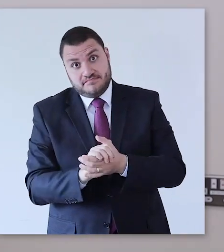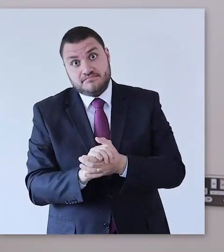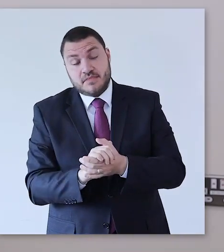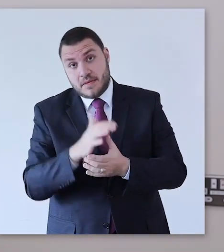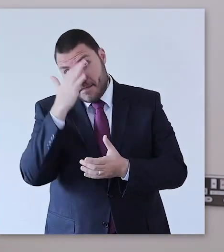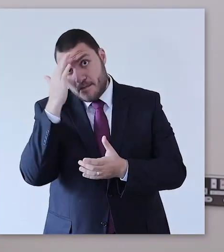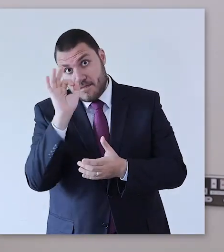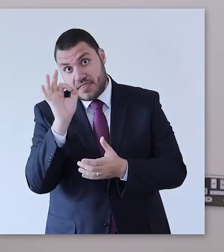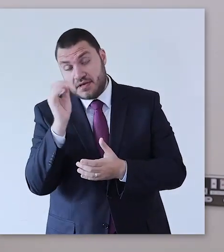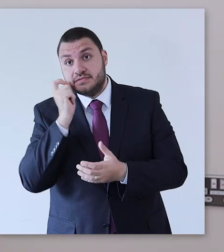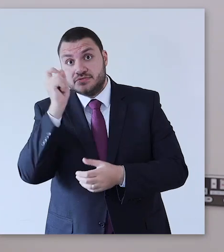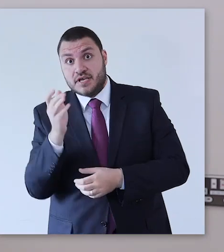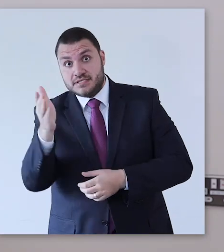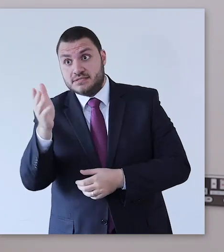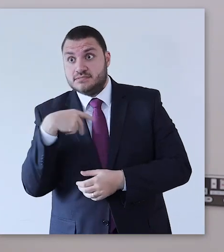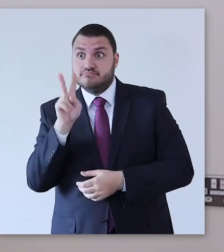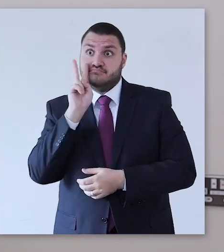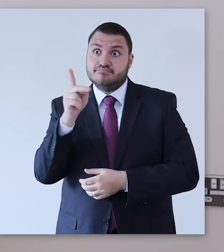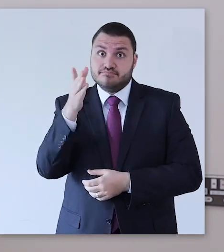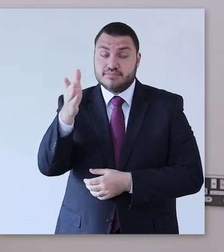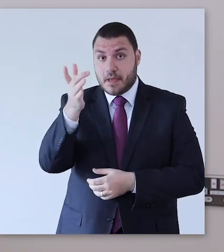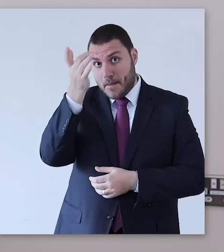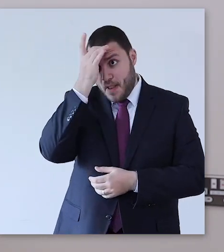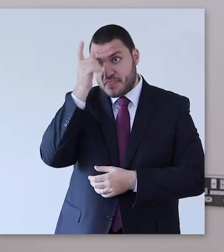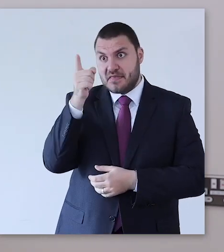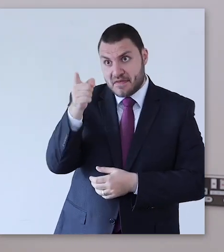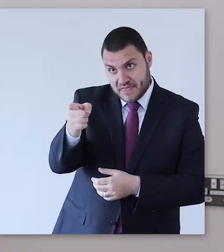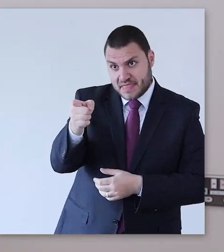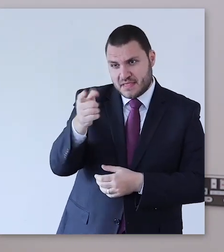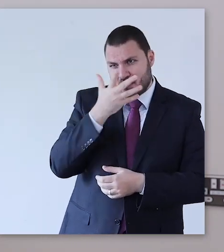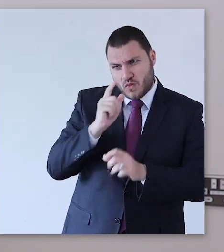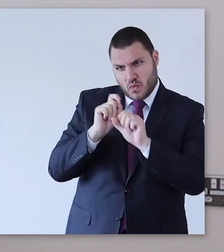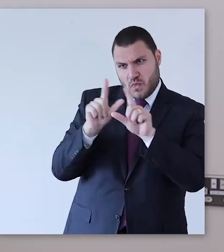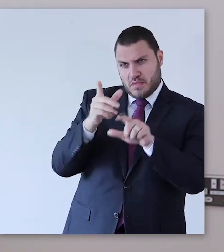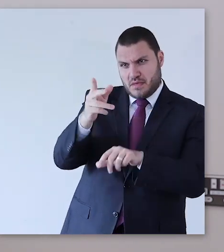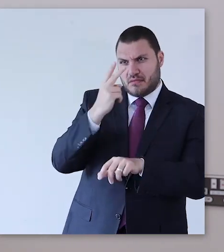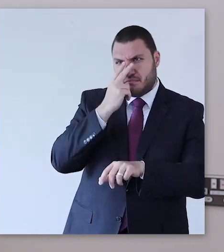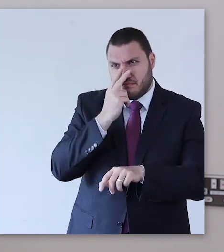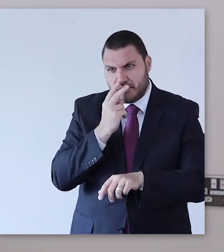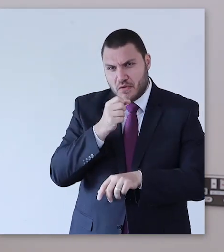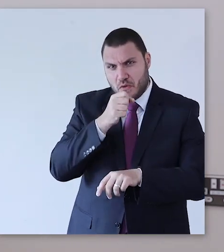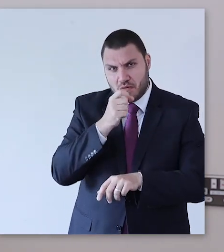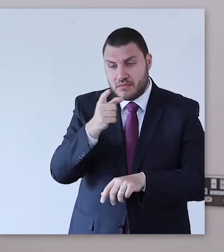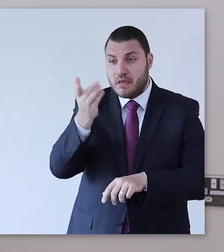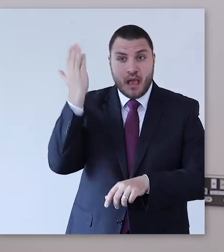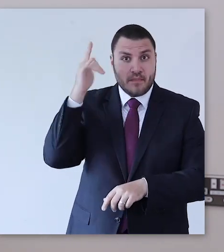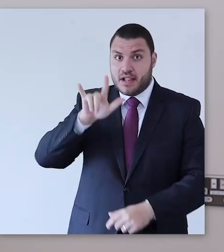like the common cold where you get increased nasal secretions,